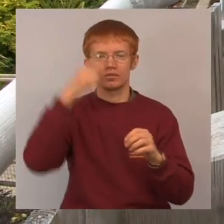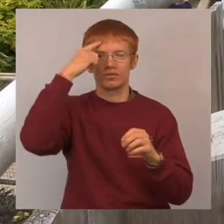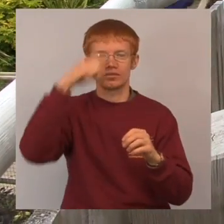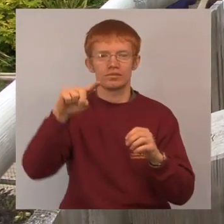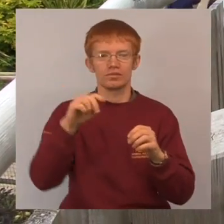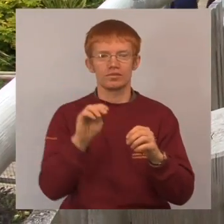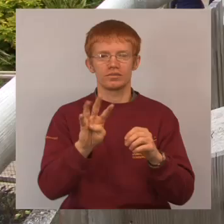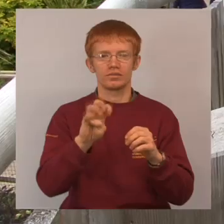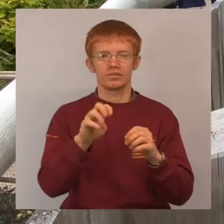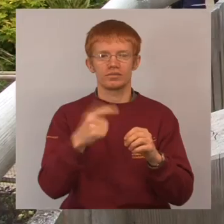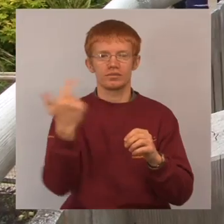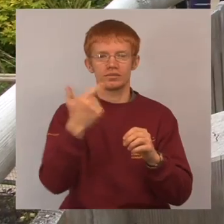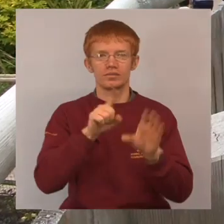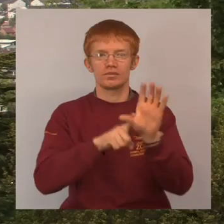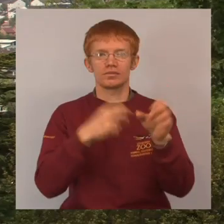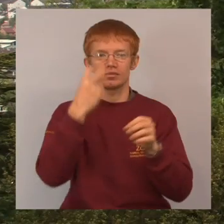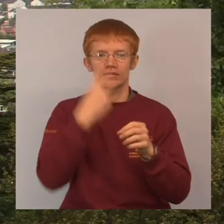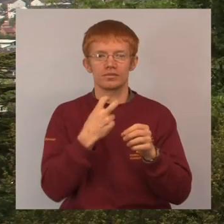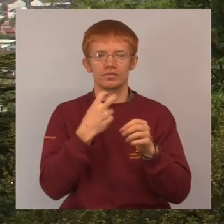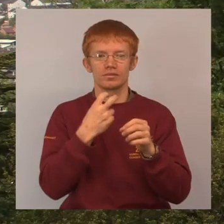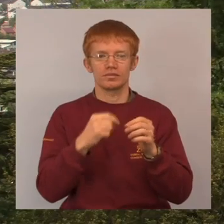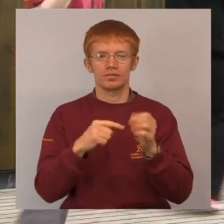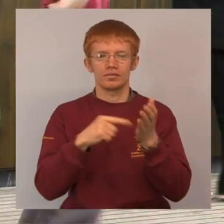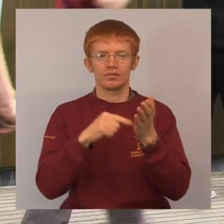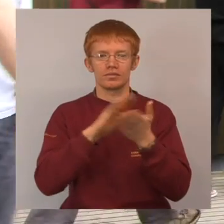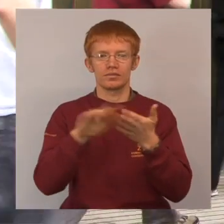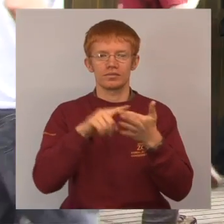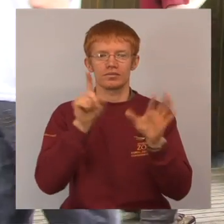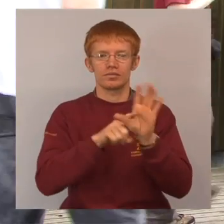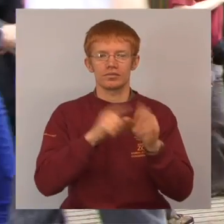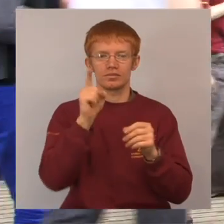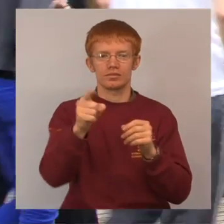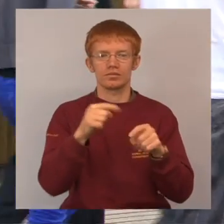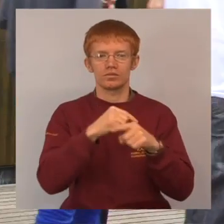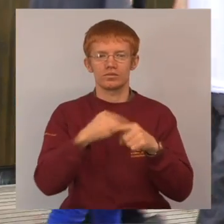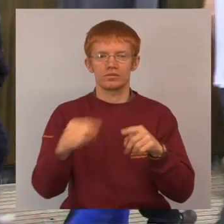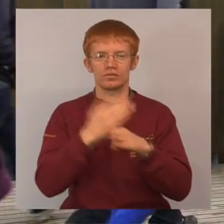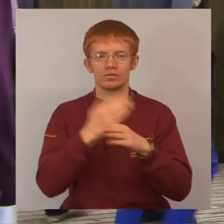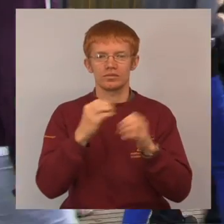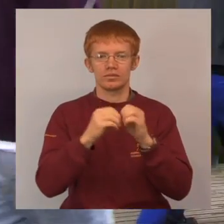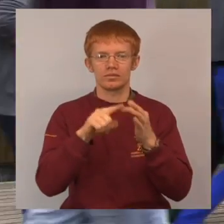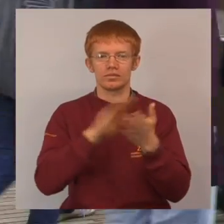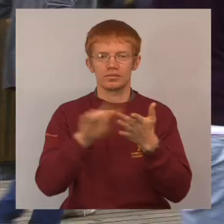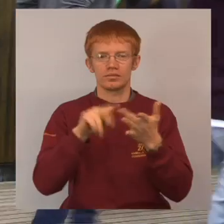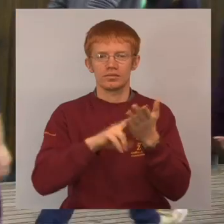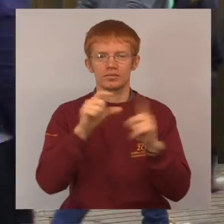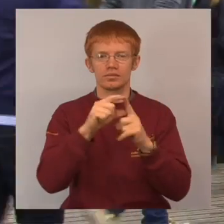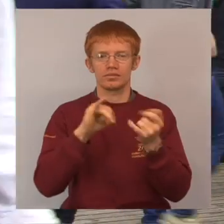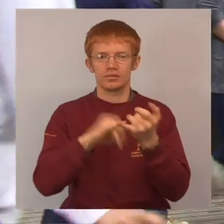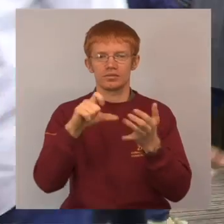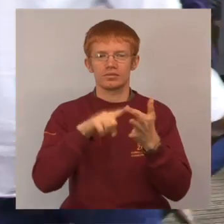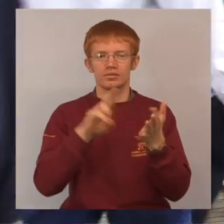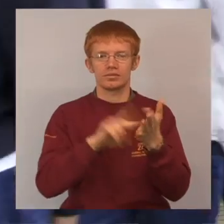run the Science Summer School which is a scheme for 14 to 17 year olds where they get to